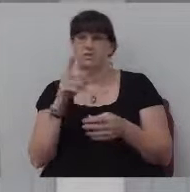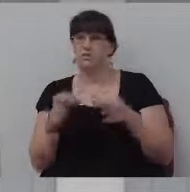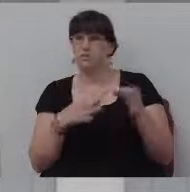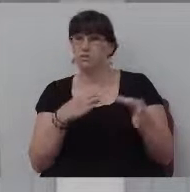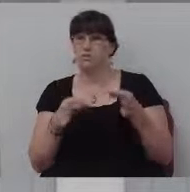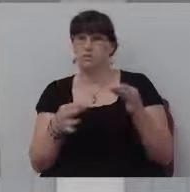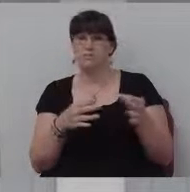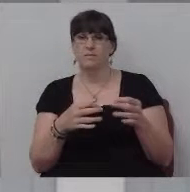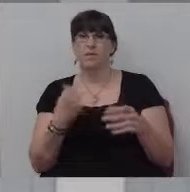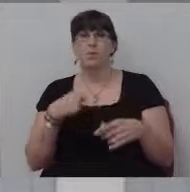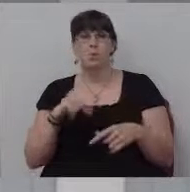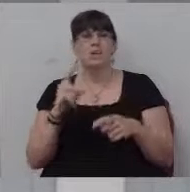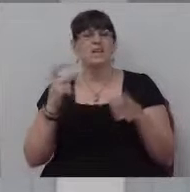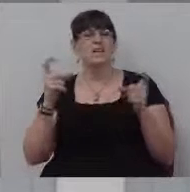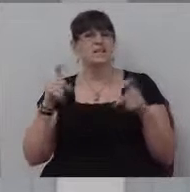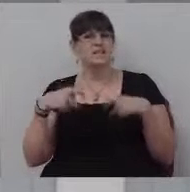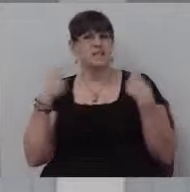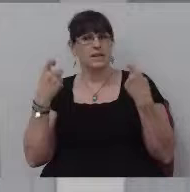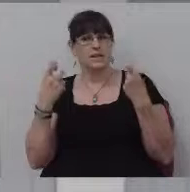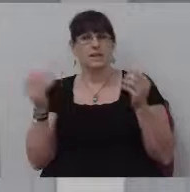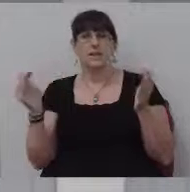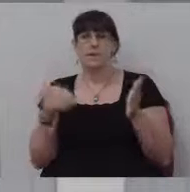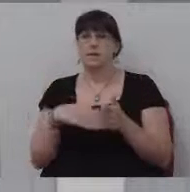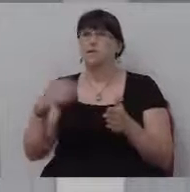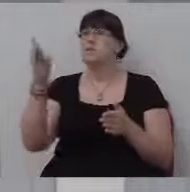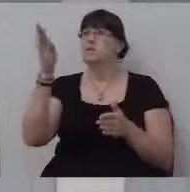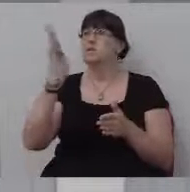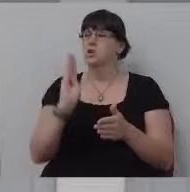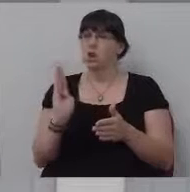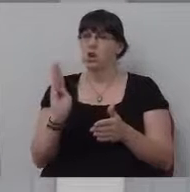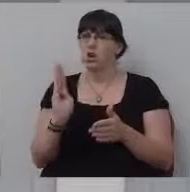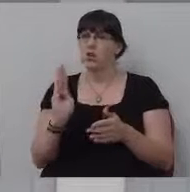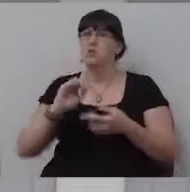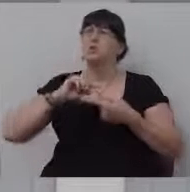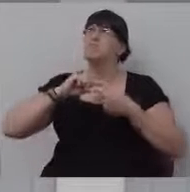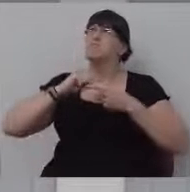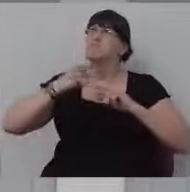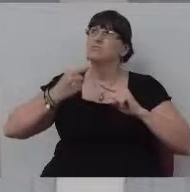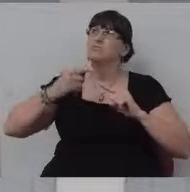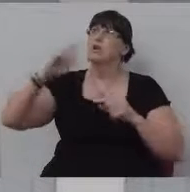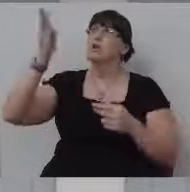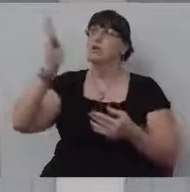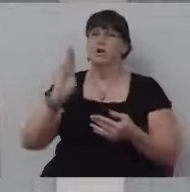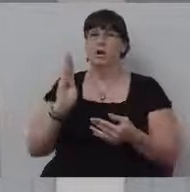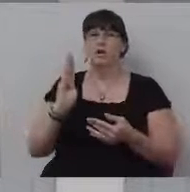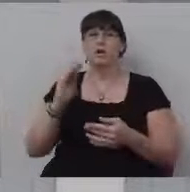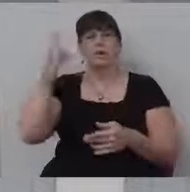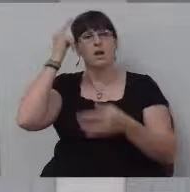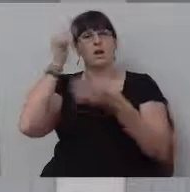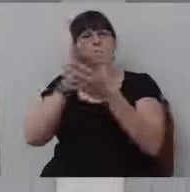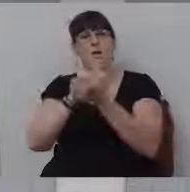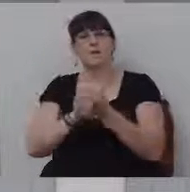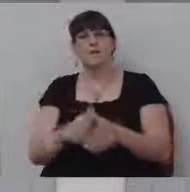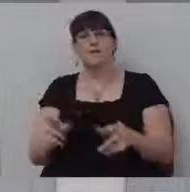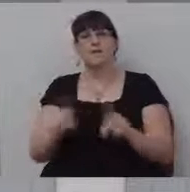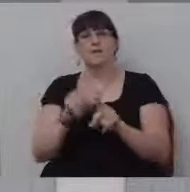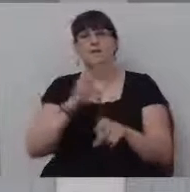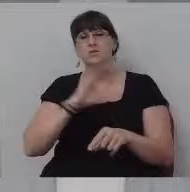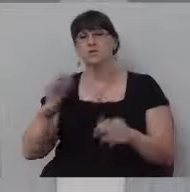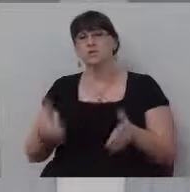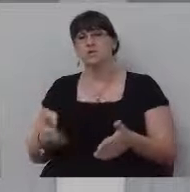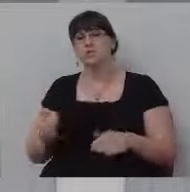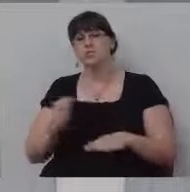We sin against God. offend God. Believers, we're Christians. We've grown as believers and we've